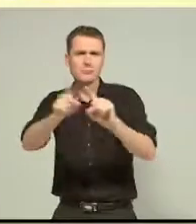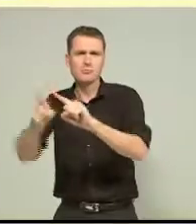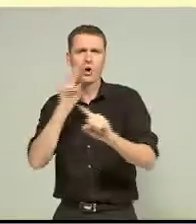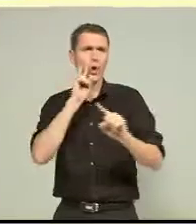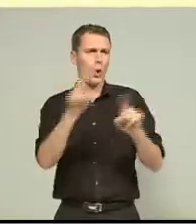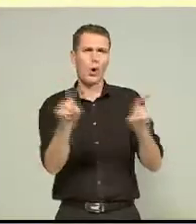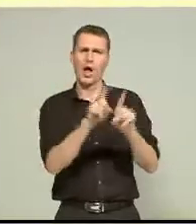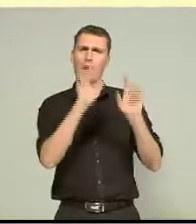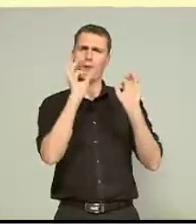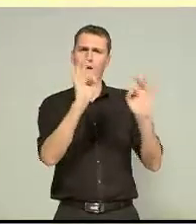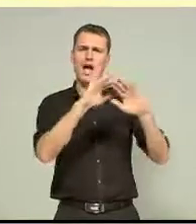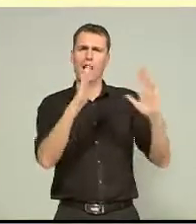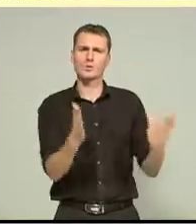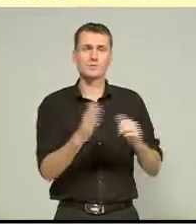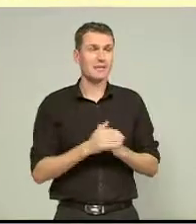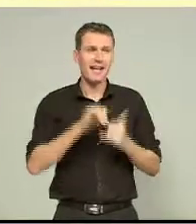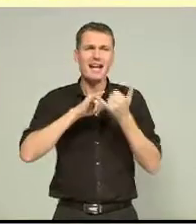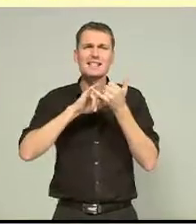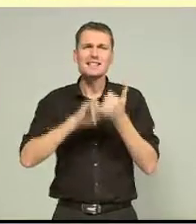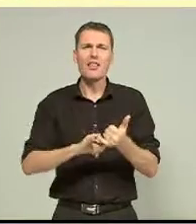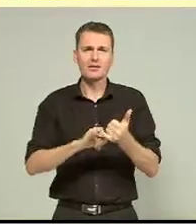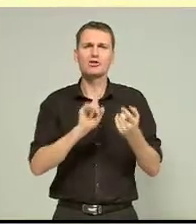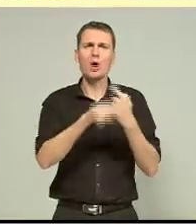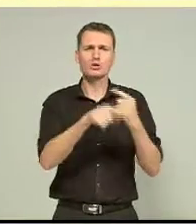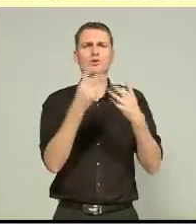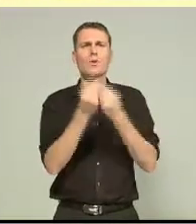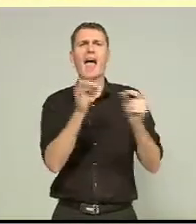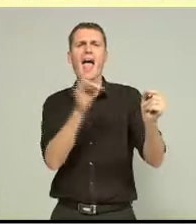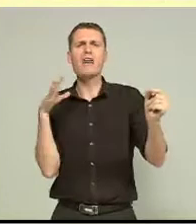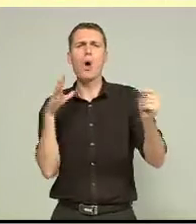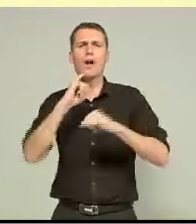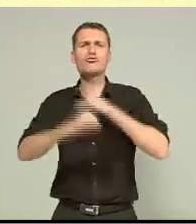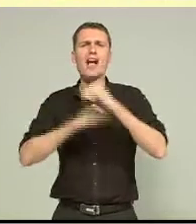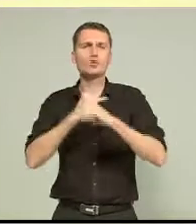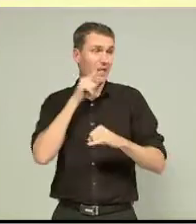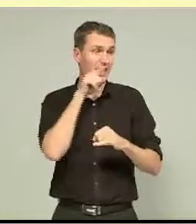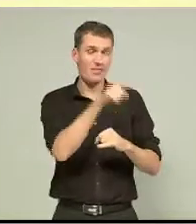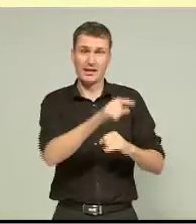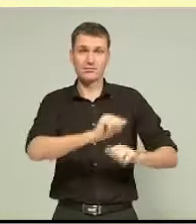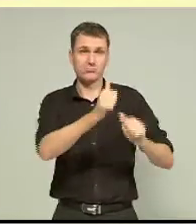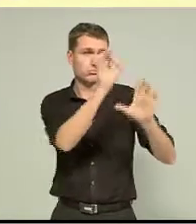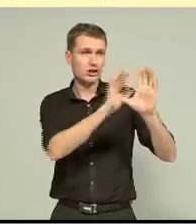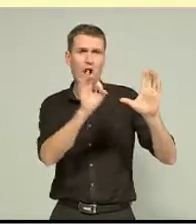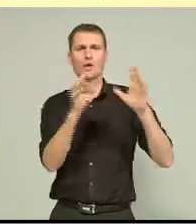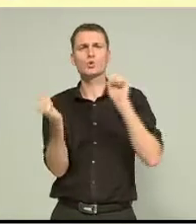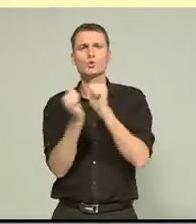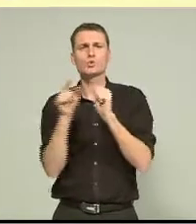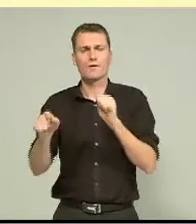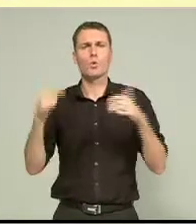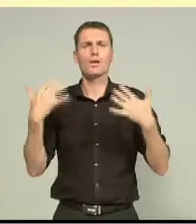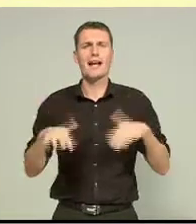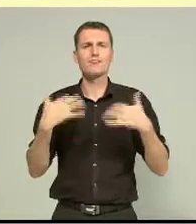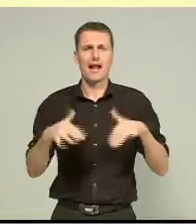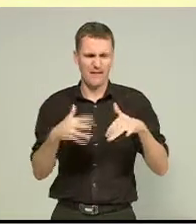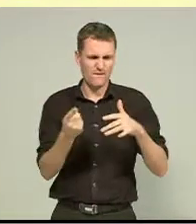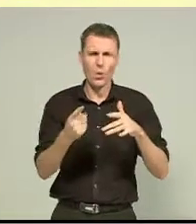Response with Arrow International, the Cantabrian is a design concept for Christchurch housing, built to specifications suitable for